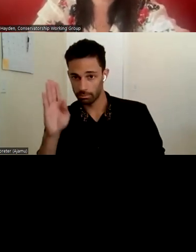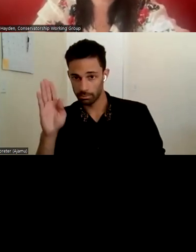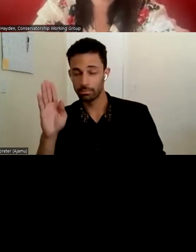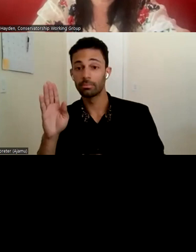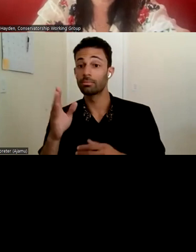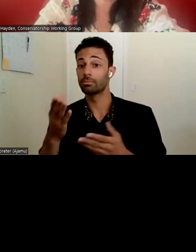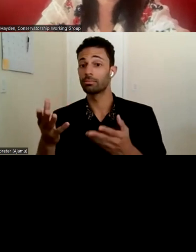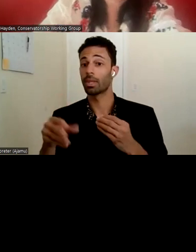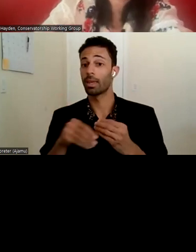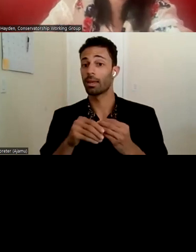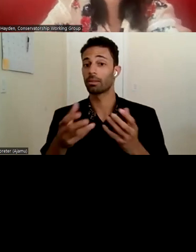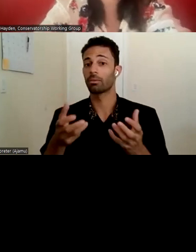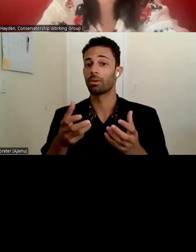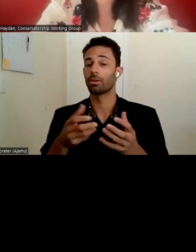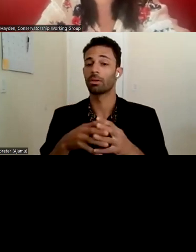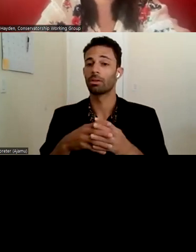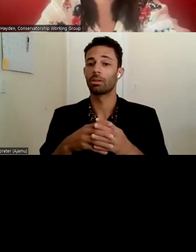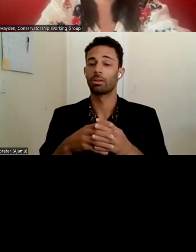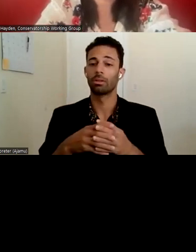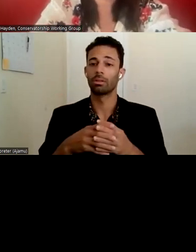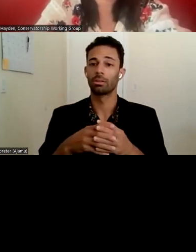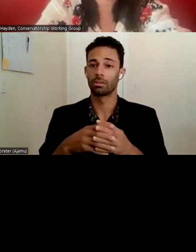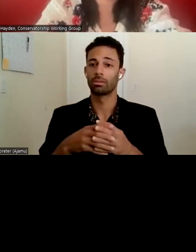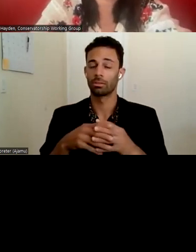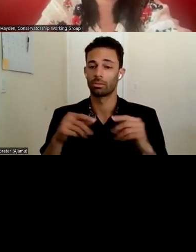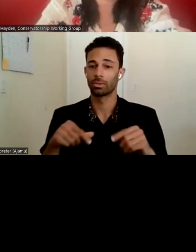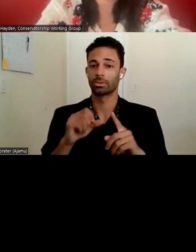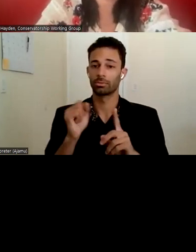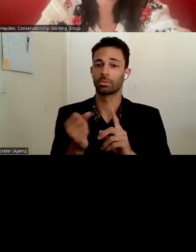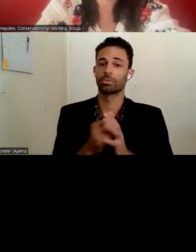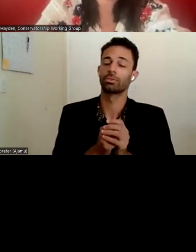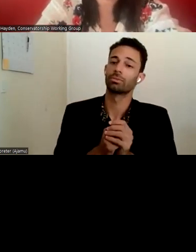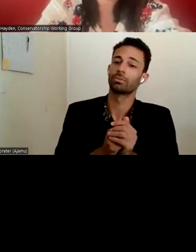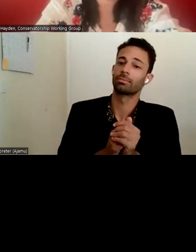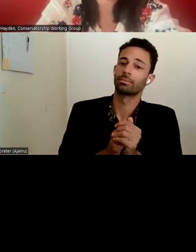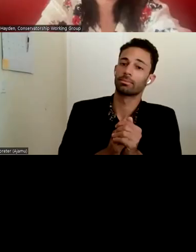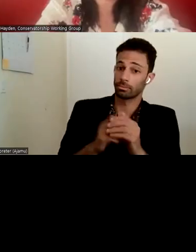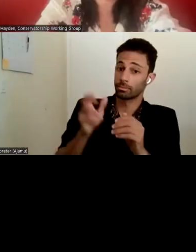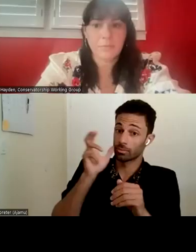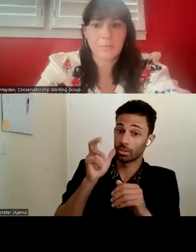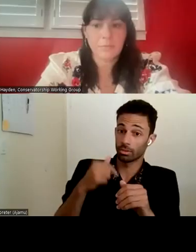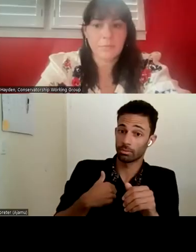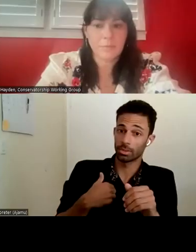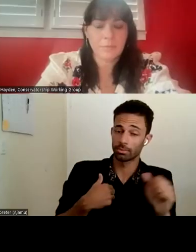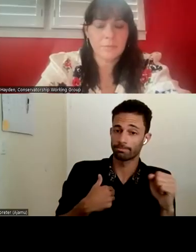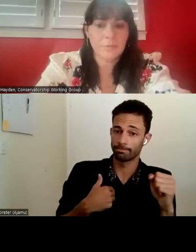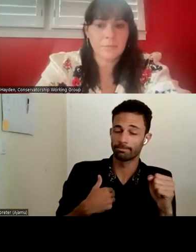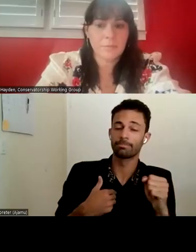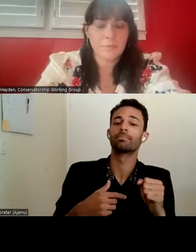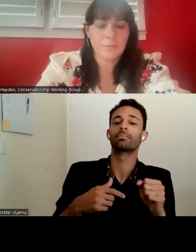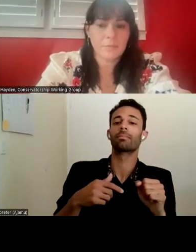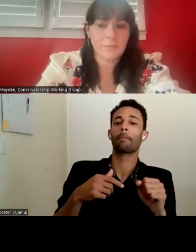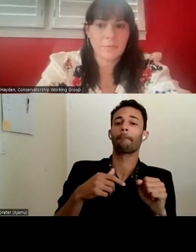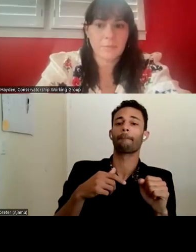you have something to add to the, to the case study? Can you hear me? Yes. Yes.